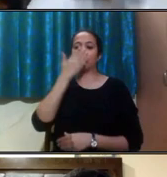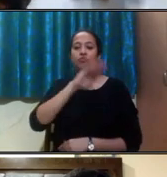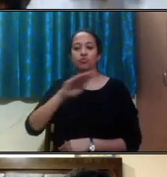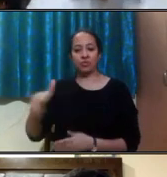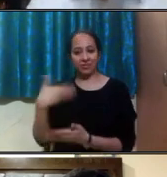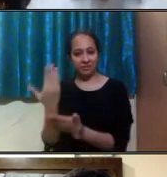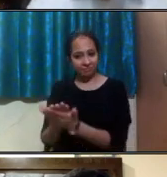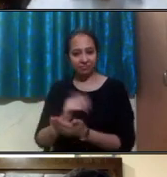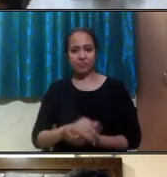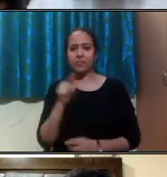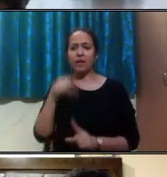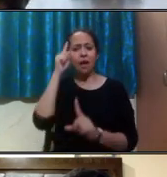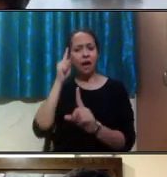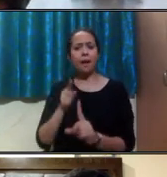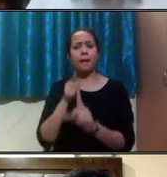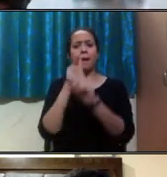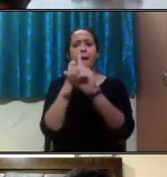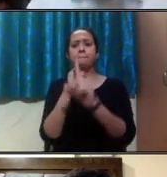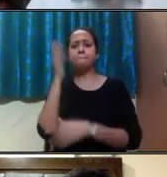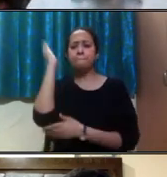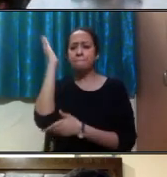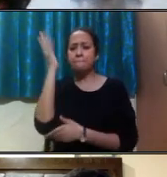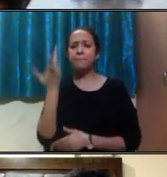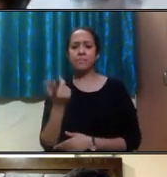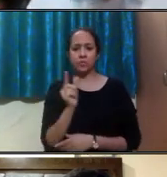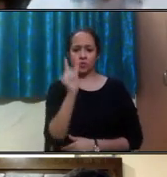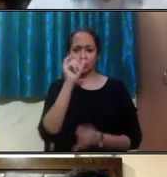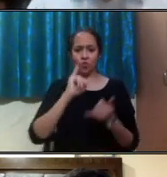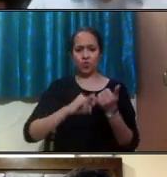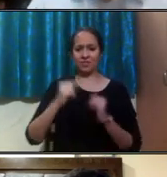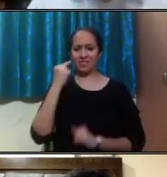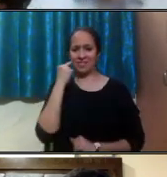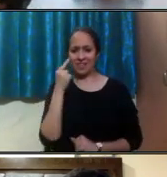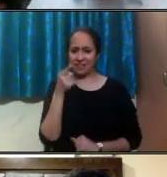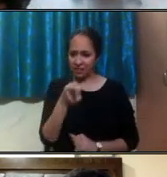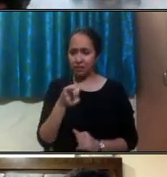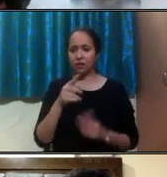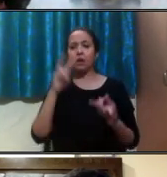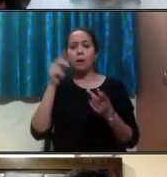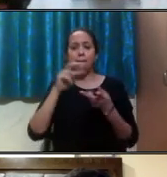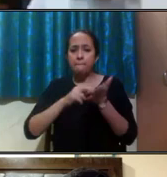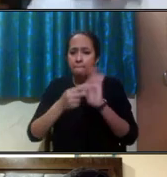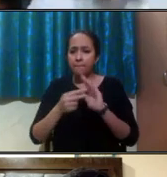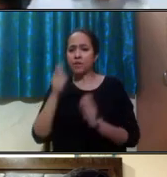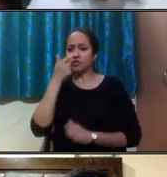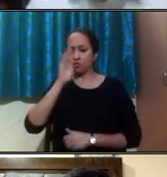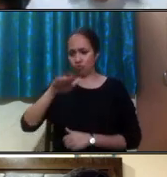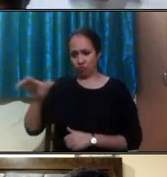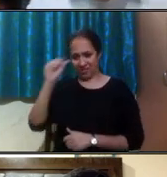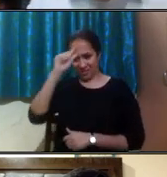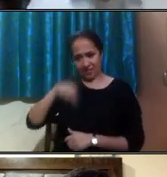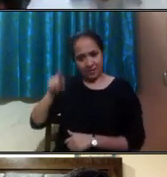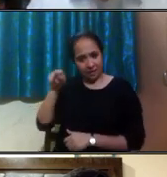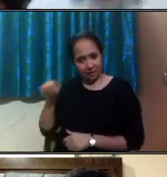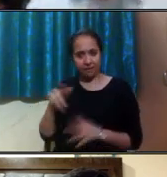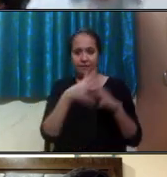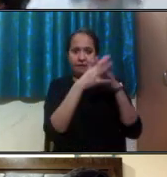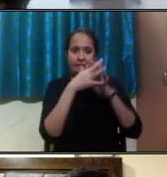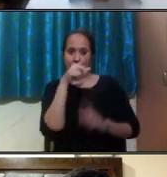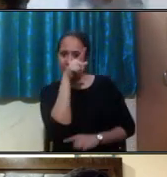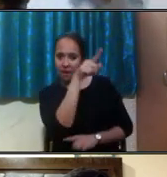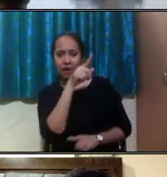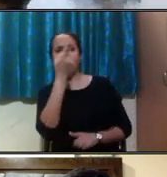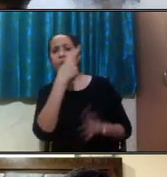of this USIEF is to promote mutual understanding between the people of India